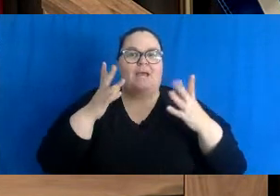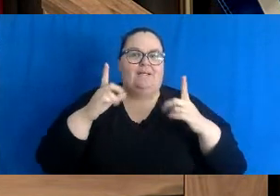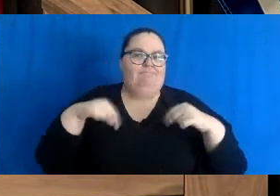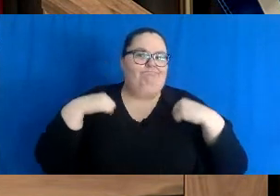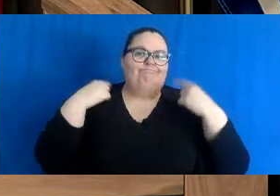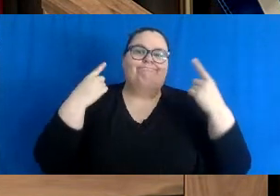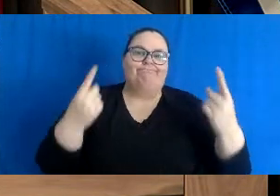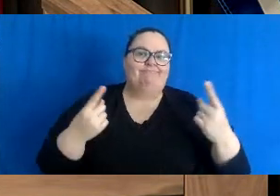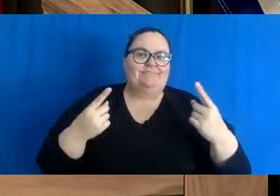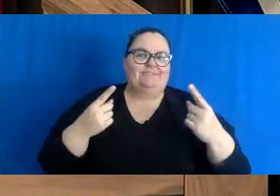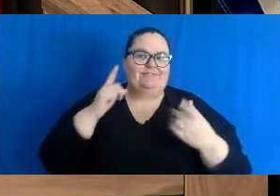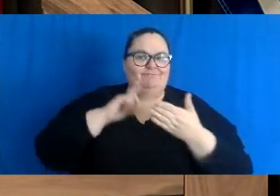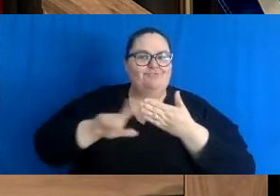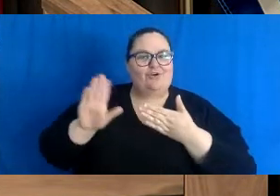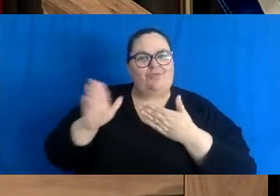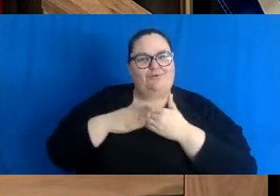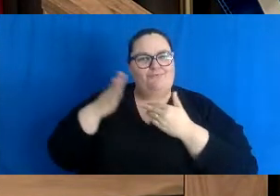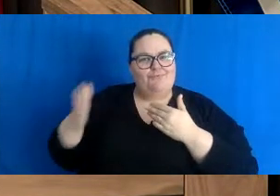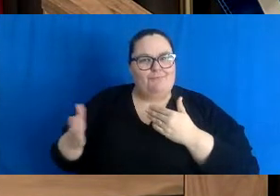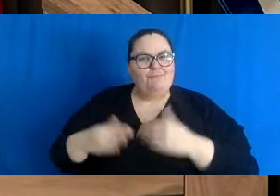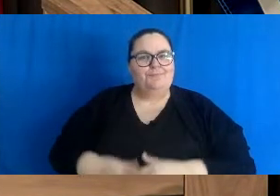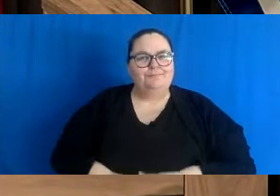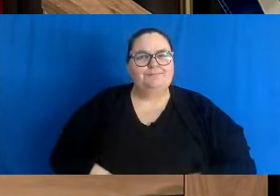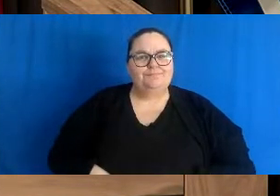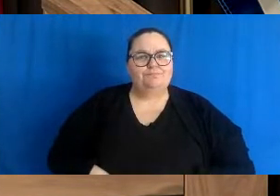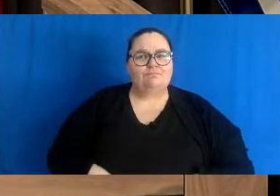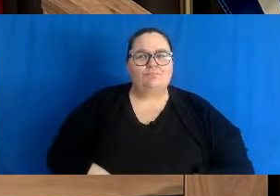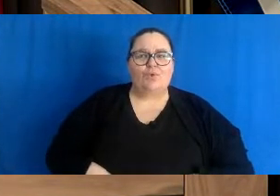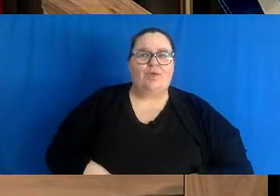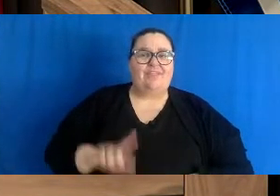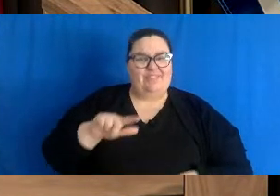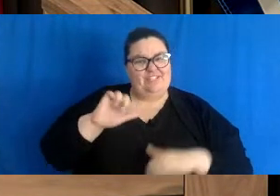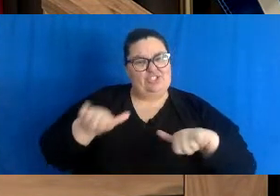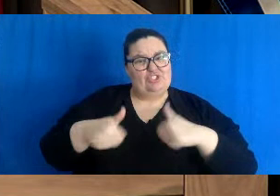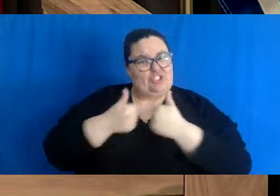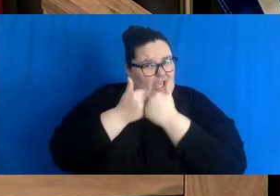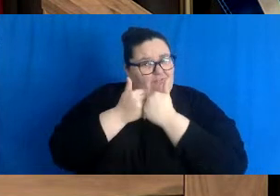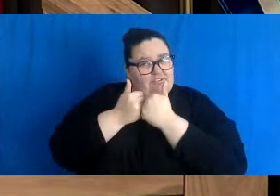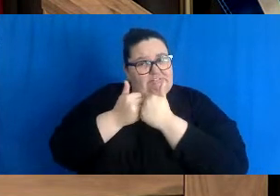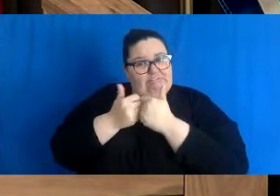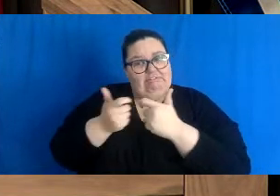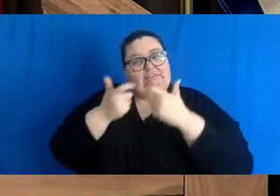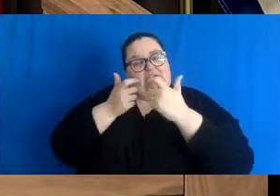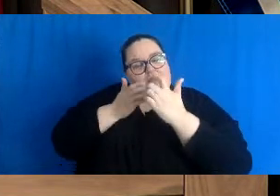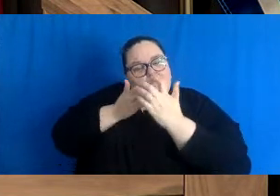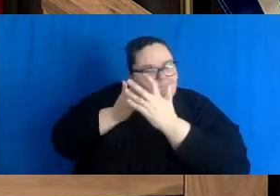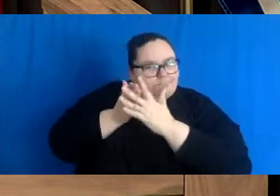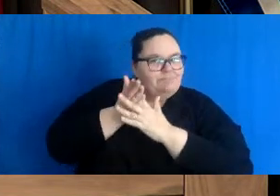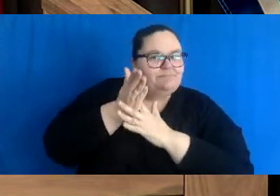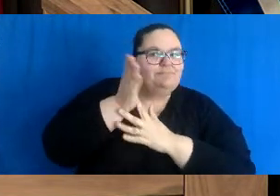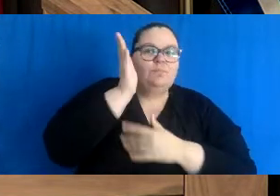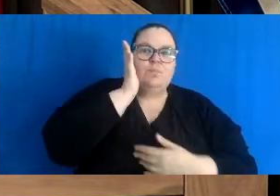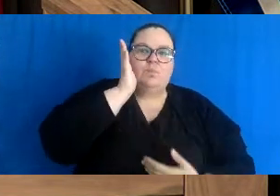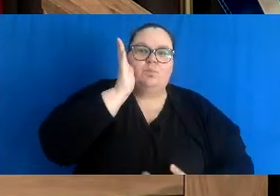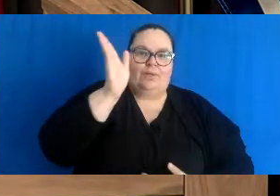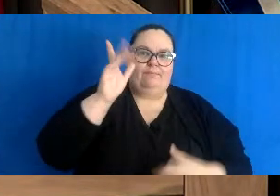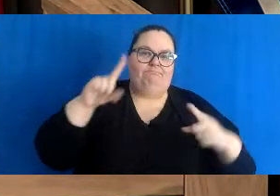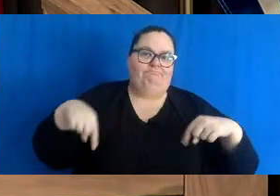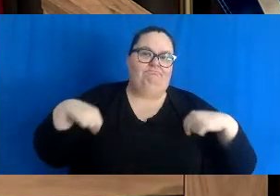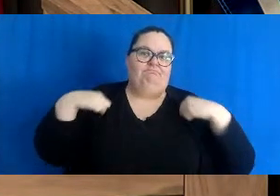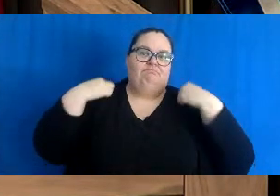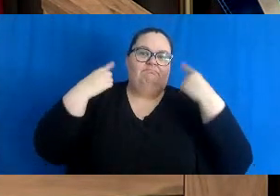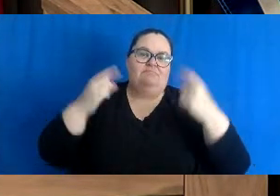pandemic. We will overcome this challenge as New Brunswickers, just as we've overcome challenges in the past, since we faced the pandemic.